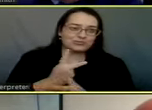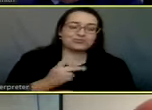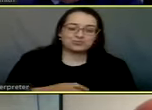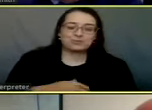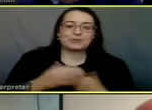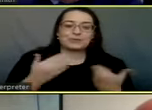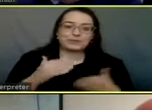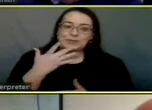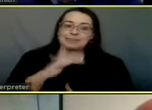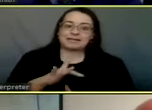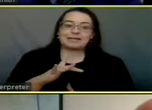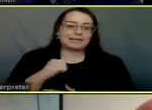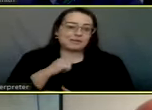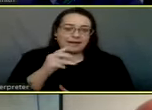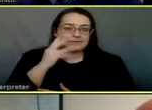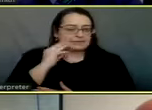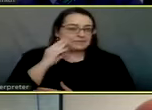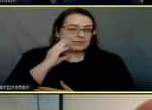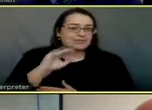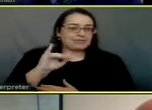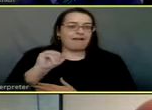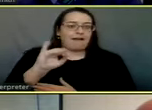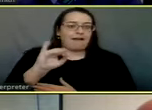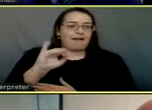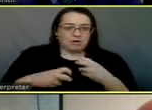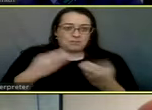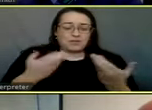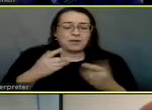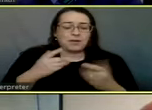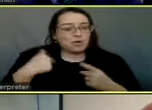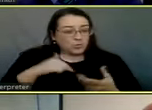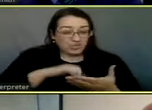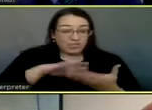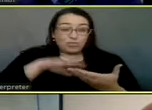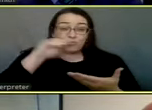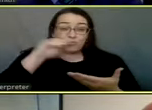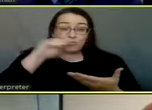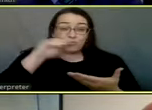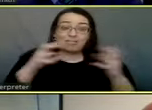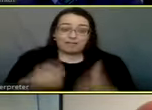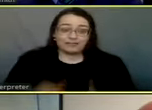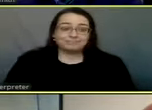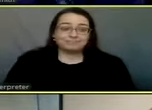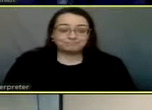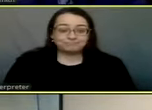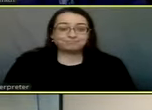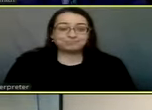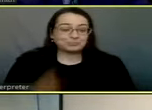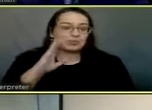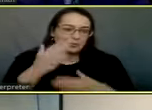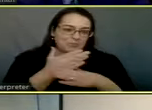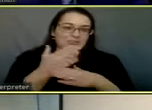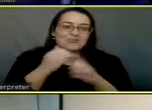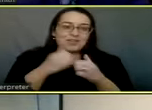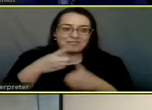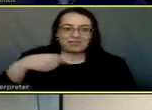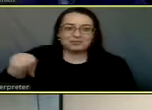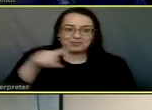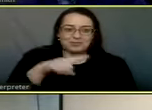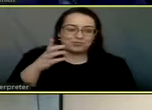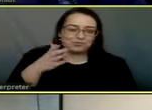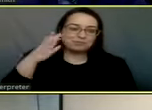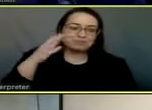we lucked out on that fact, but we learned a lot too. And we will be sharing that with you guys.